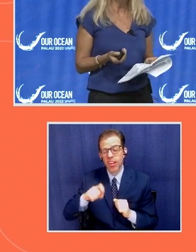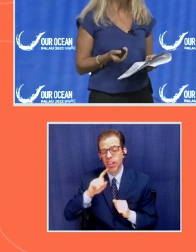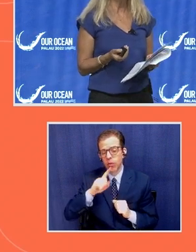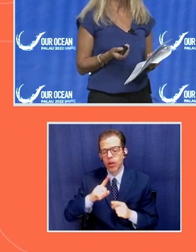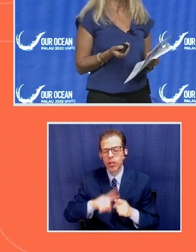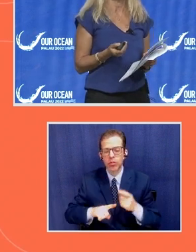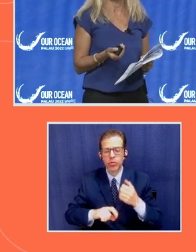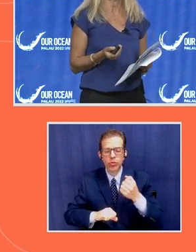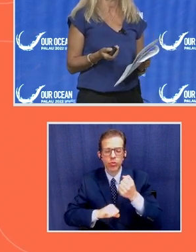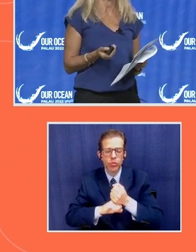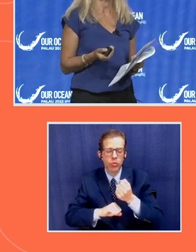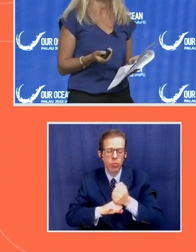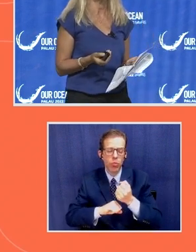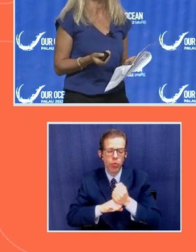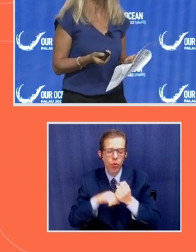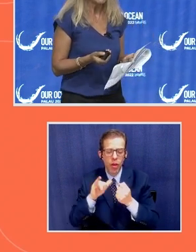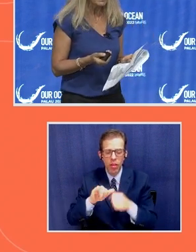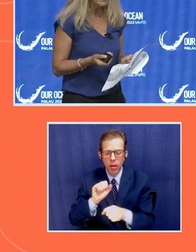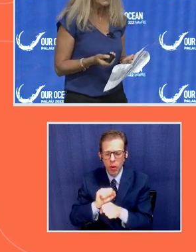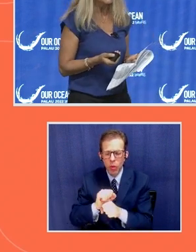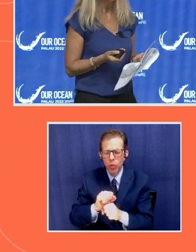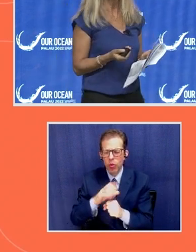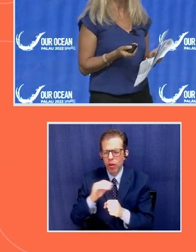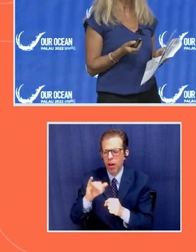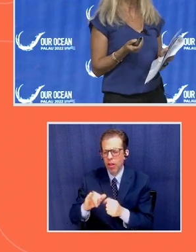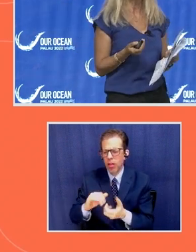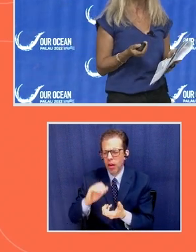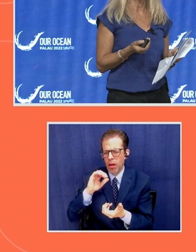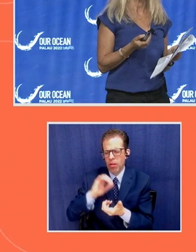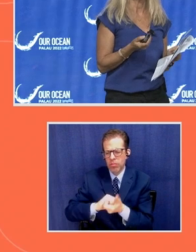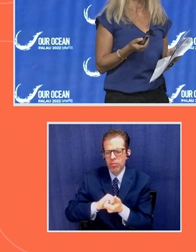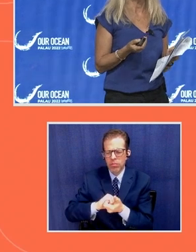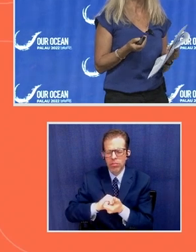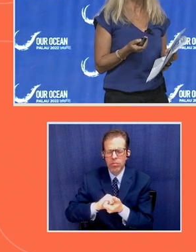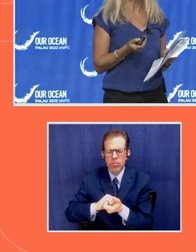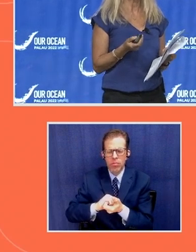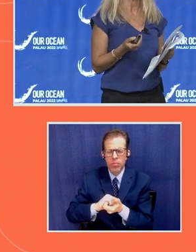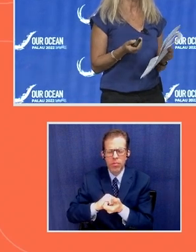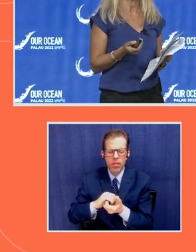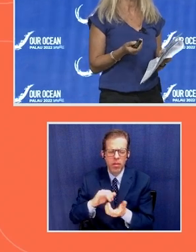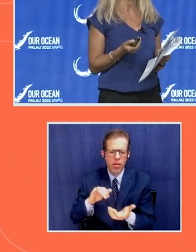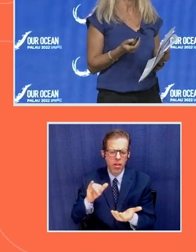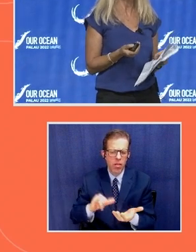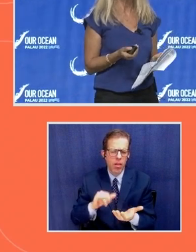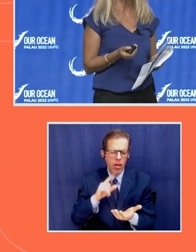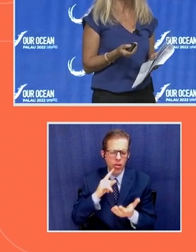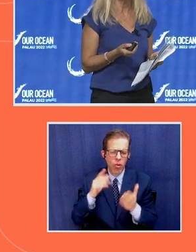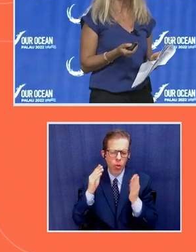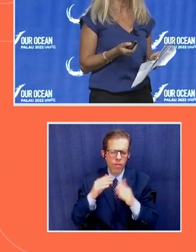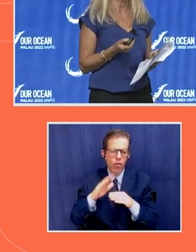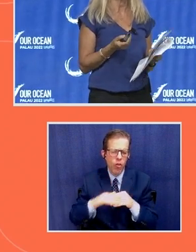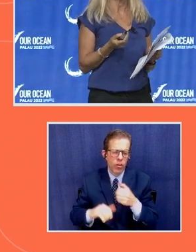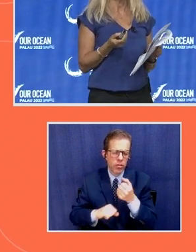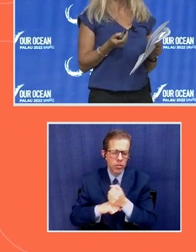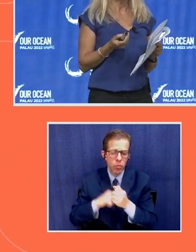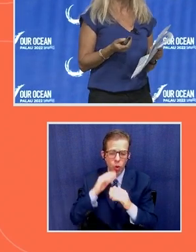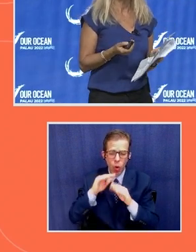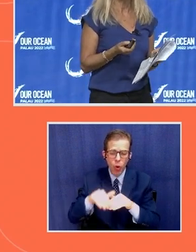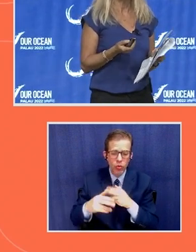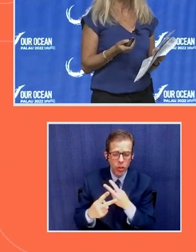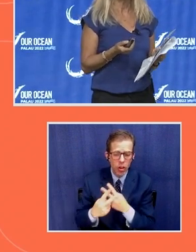initiatives and partnerships that are focused on supporting ocean conservation